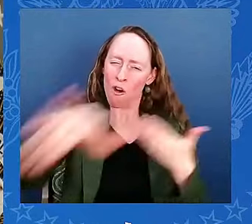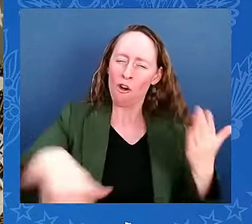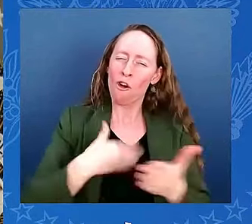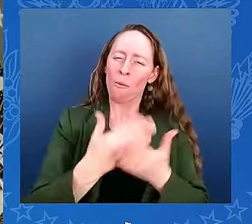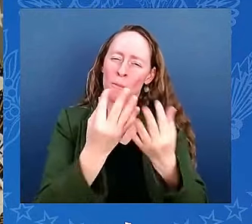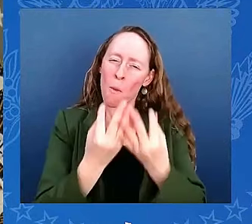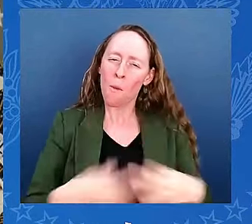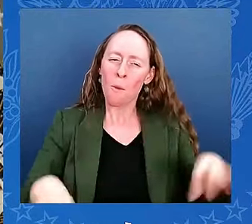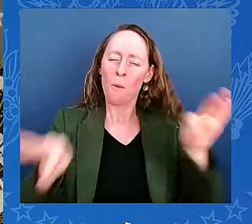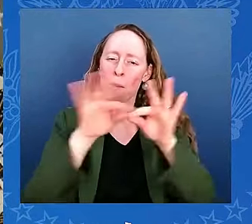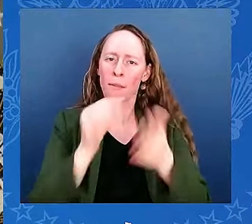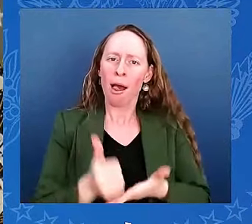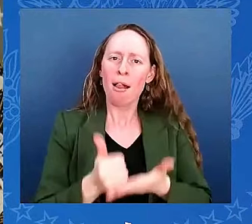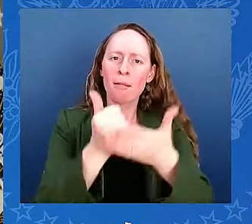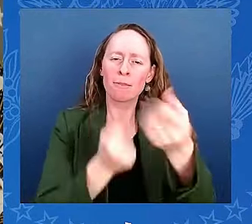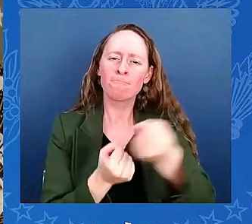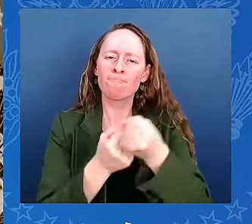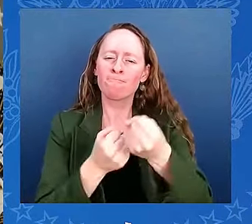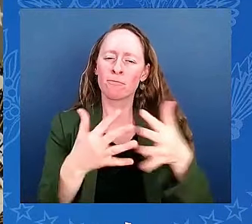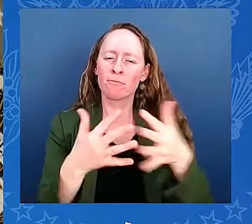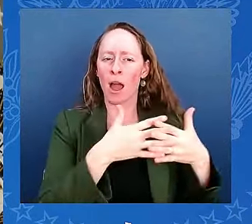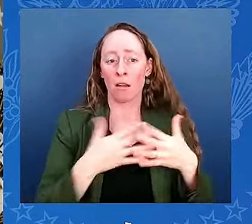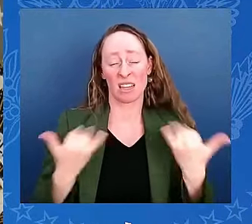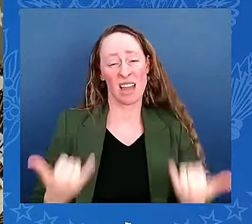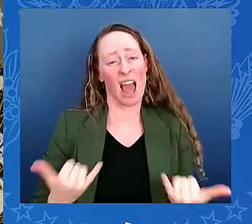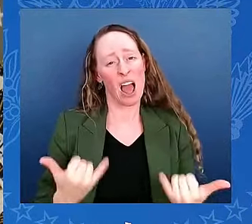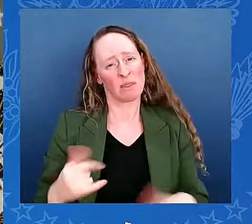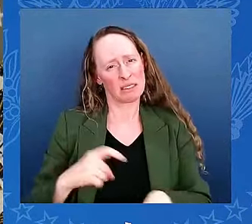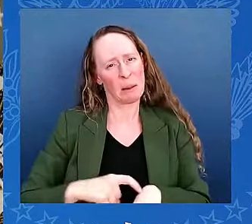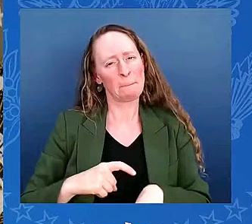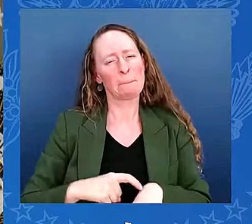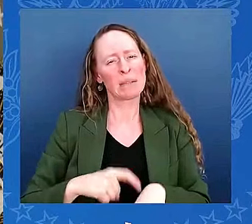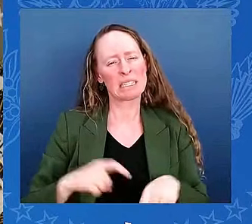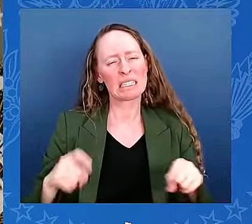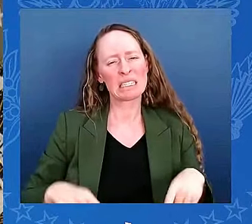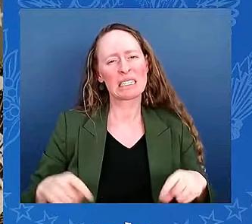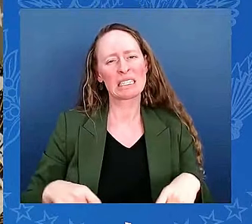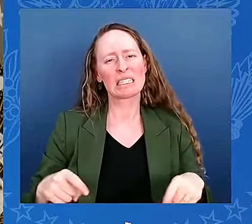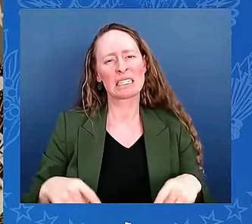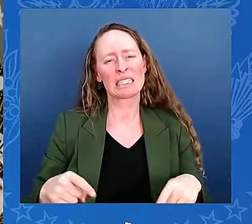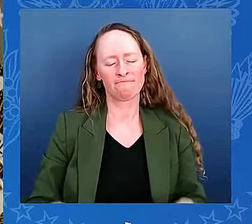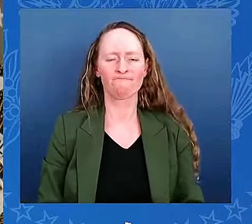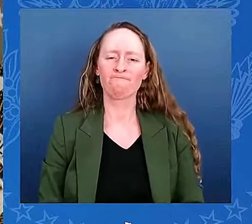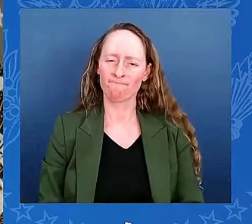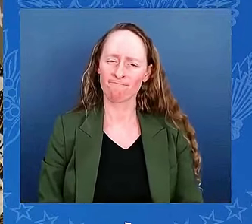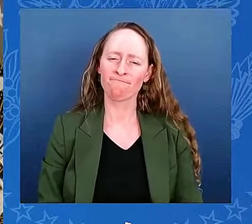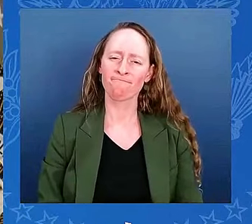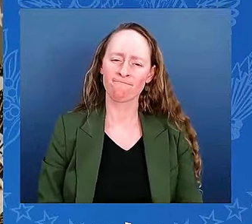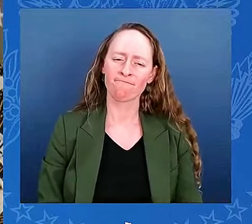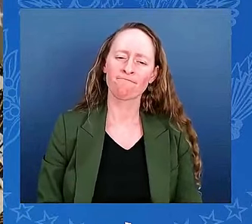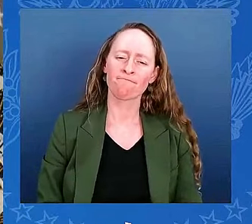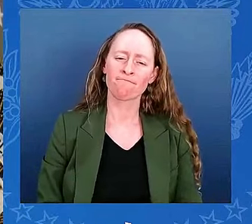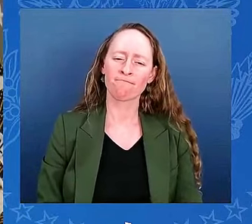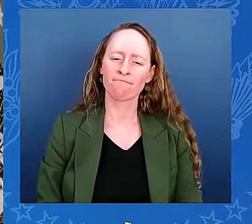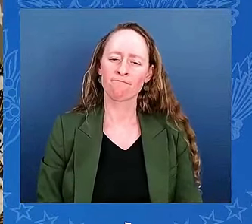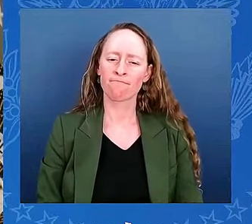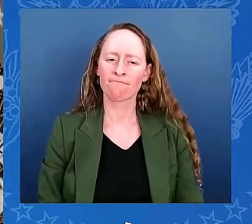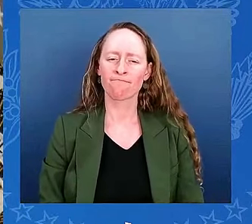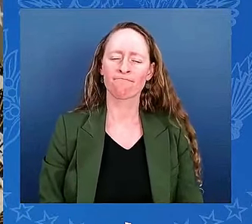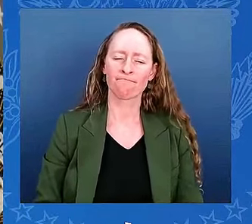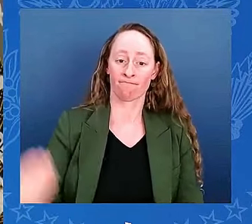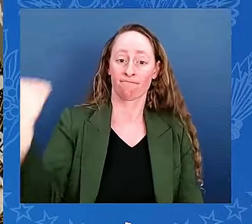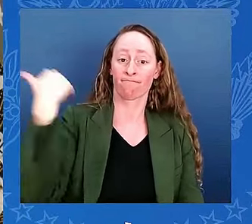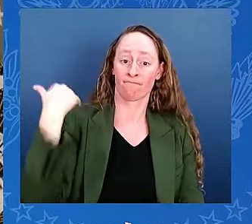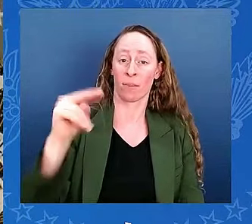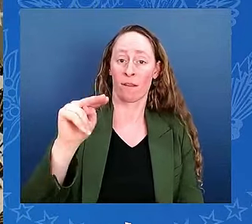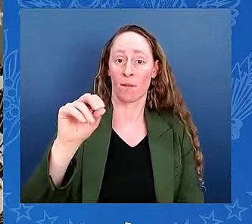frankly, more than ever. Let me close with this. In late November 2016, a dark cloud formed